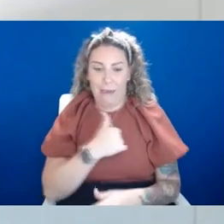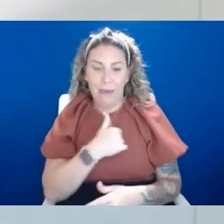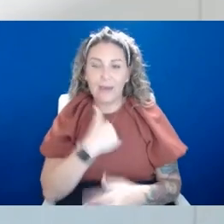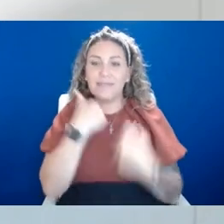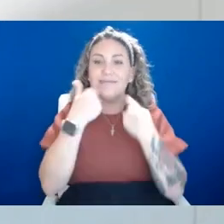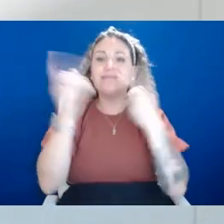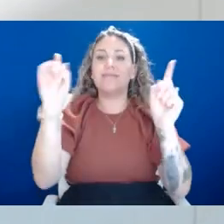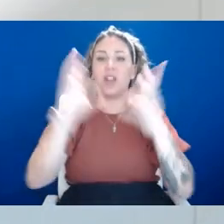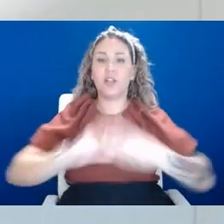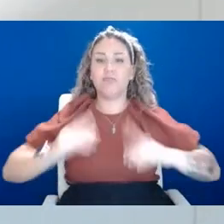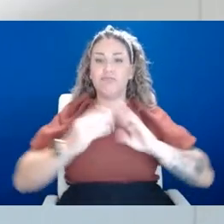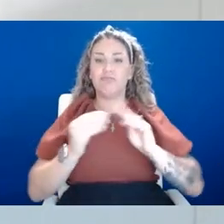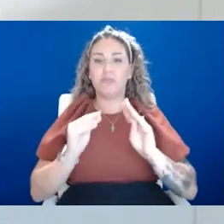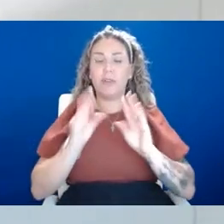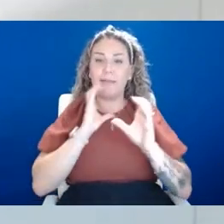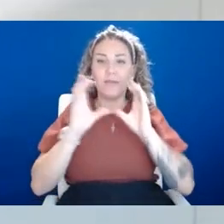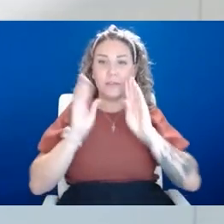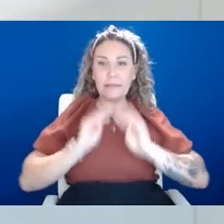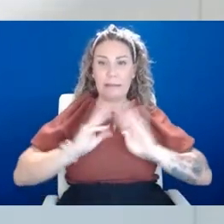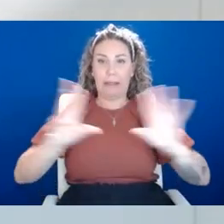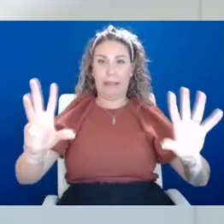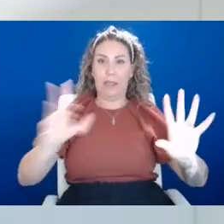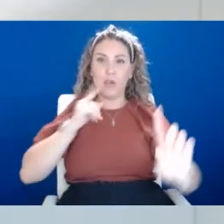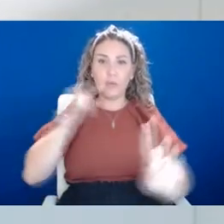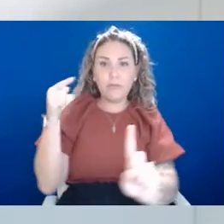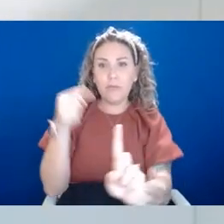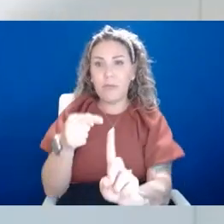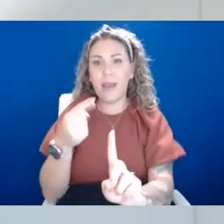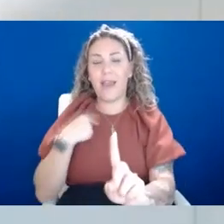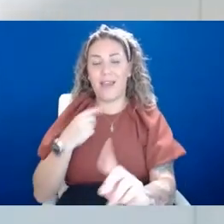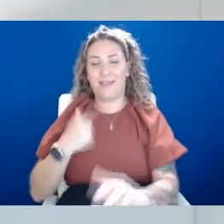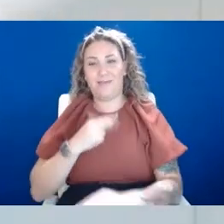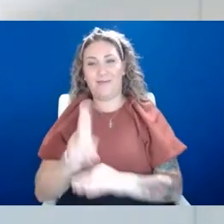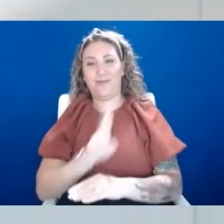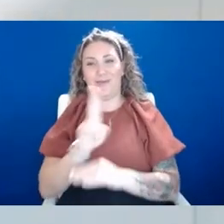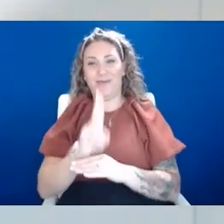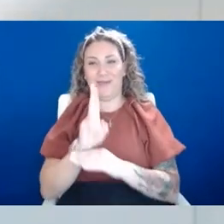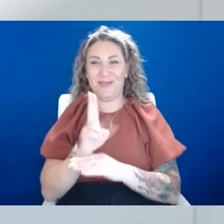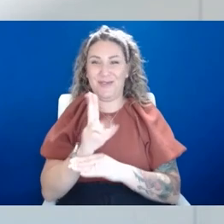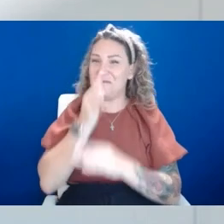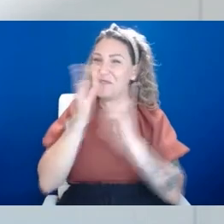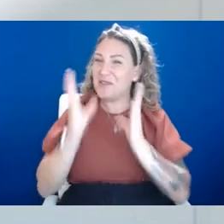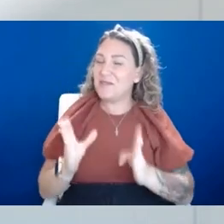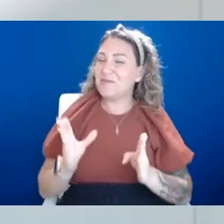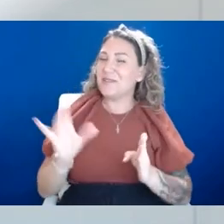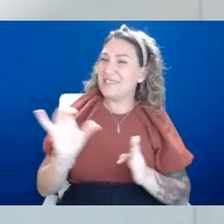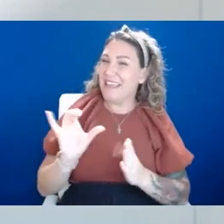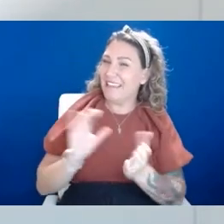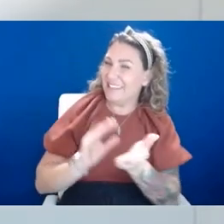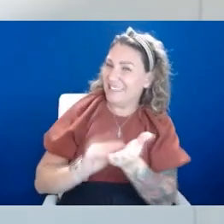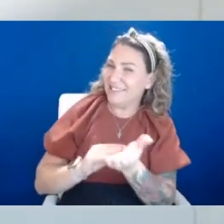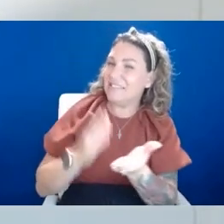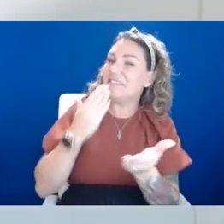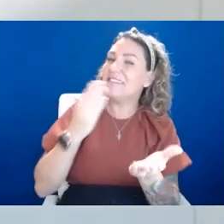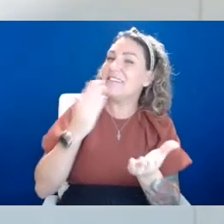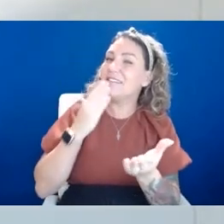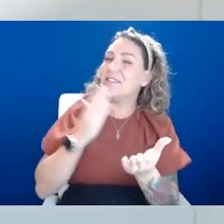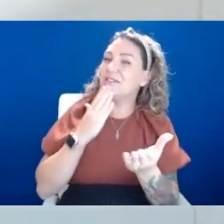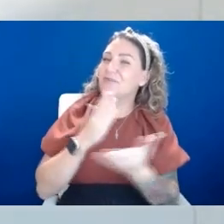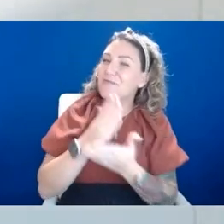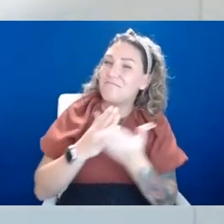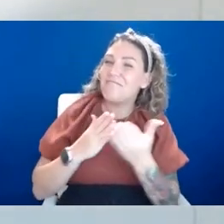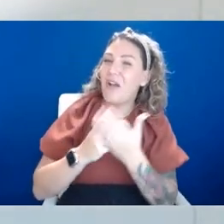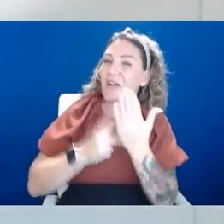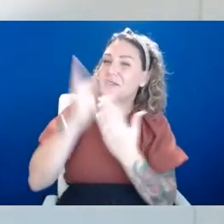is very clear and very concise. And I use experts like Dr. Tyler himself. Thank you for, for being part of the Freedom Project doctor, uh,